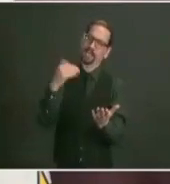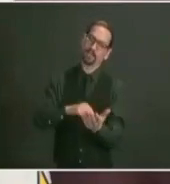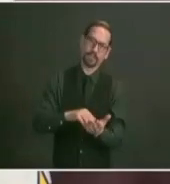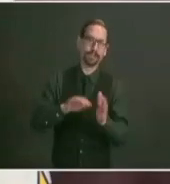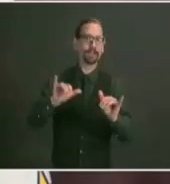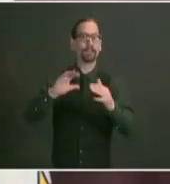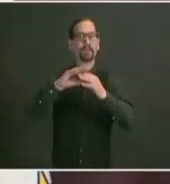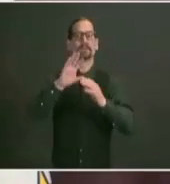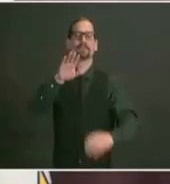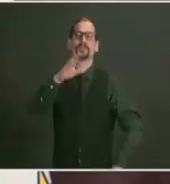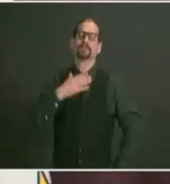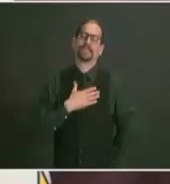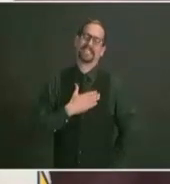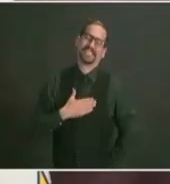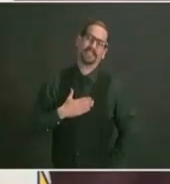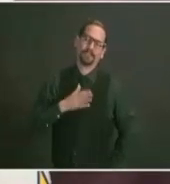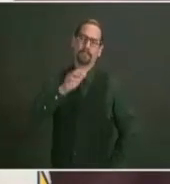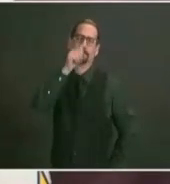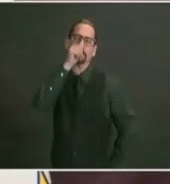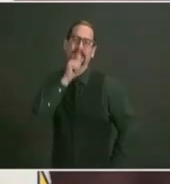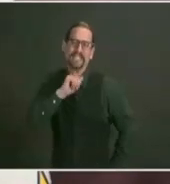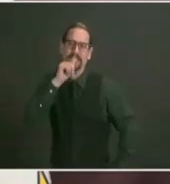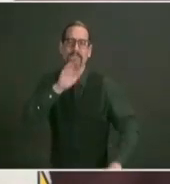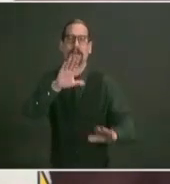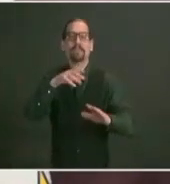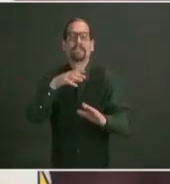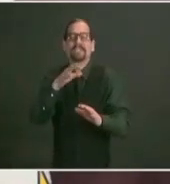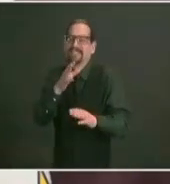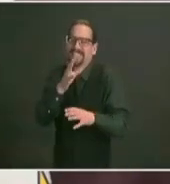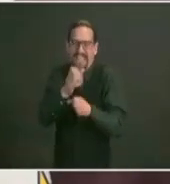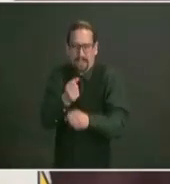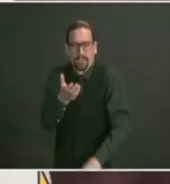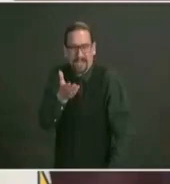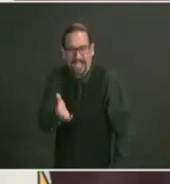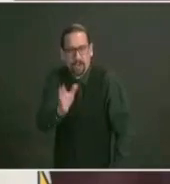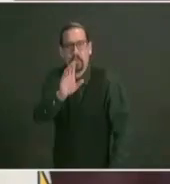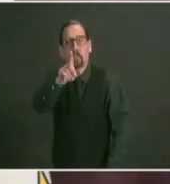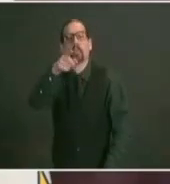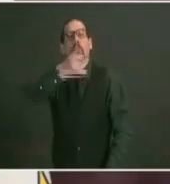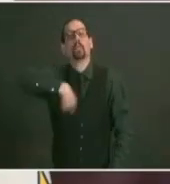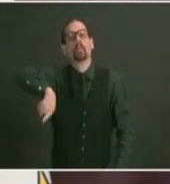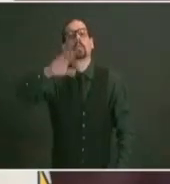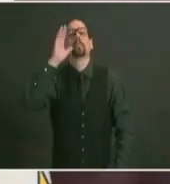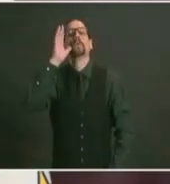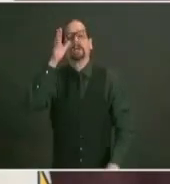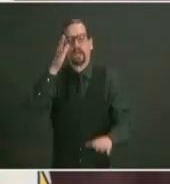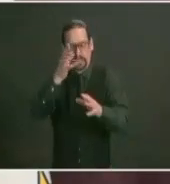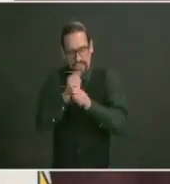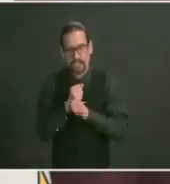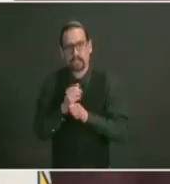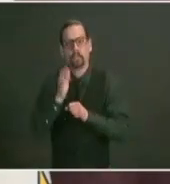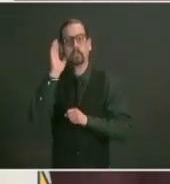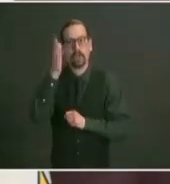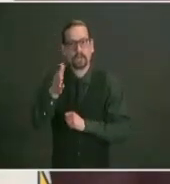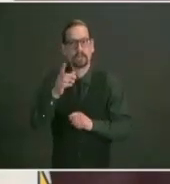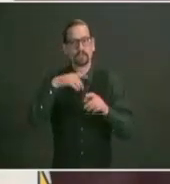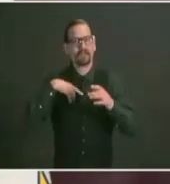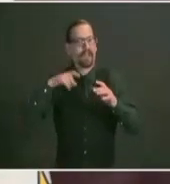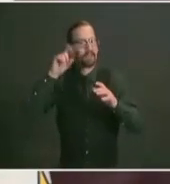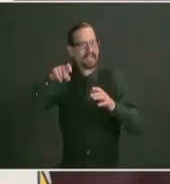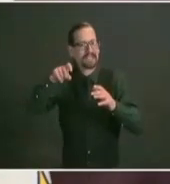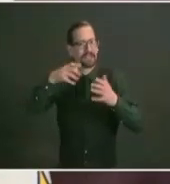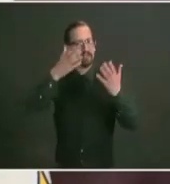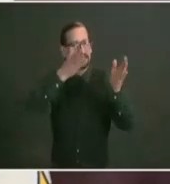will make sure that we get that we get there we're ready and and we are able to get vaccines